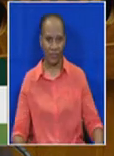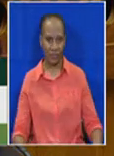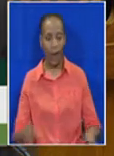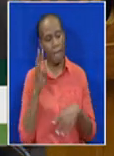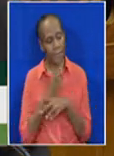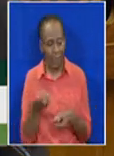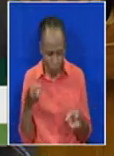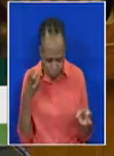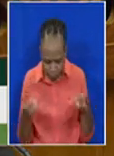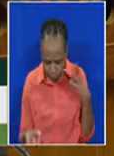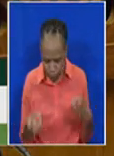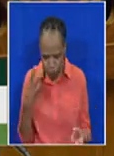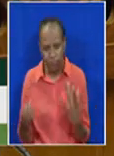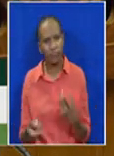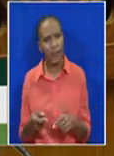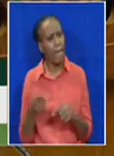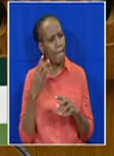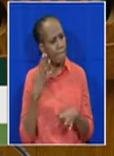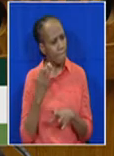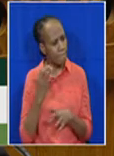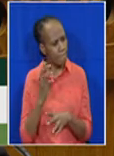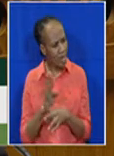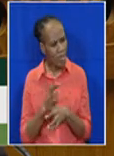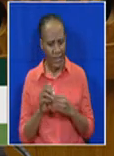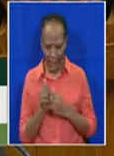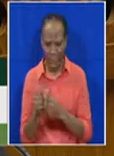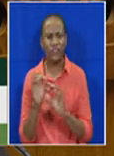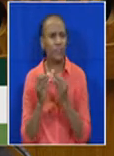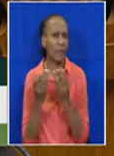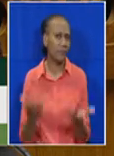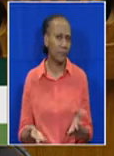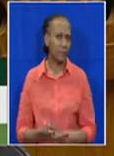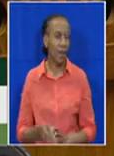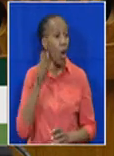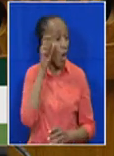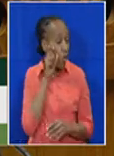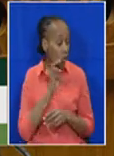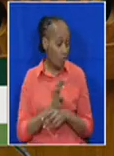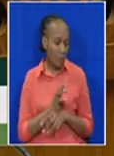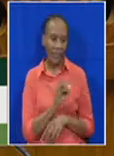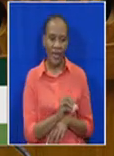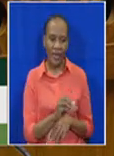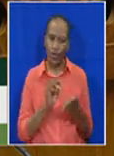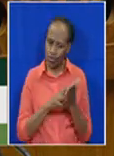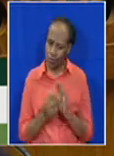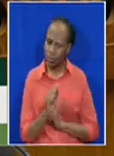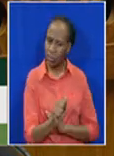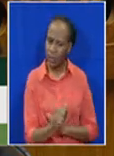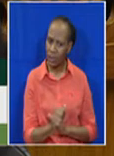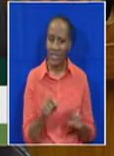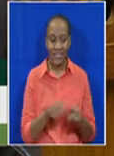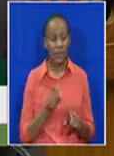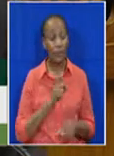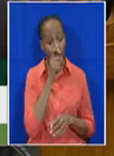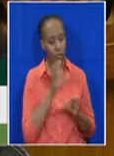mother listens and is the cornerstone of any family. We also have a grandmother whose role is assumed by the portfolio